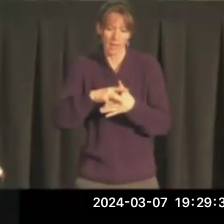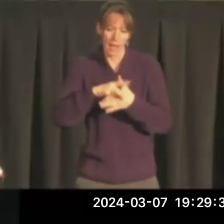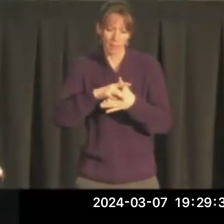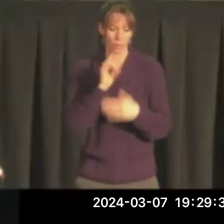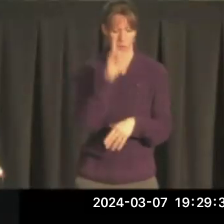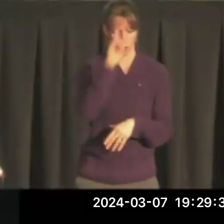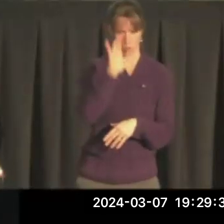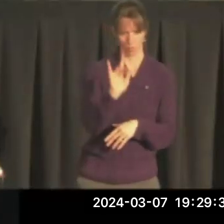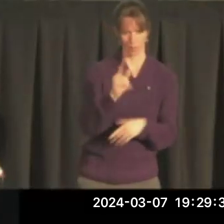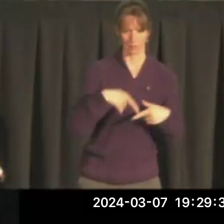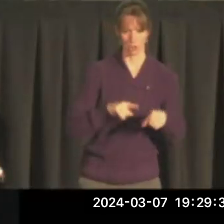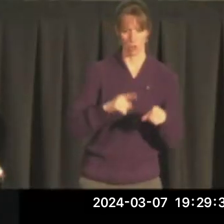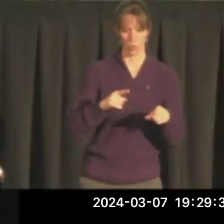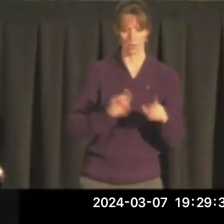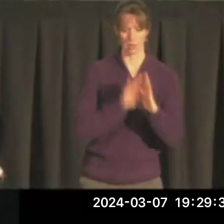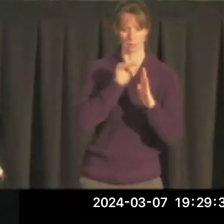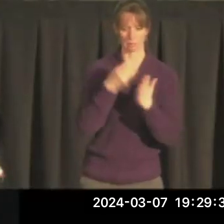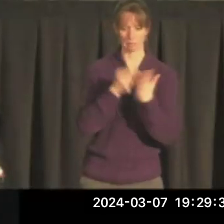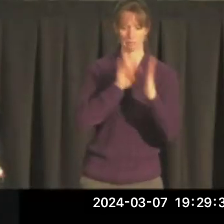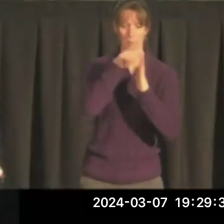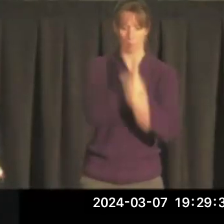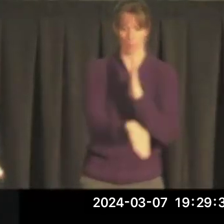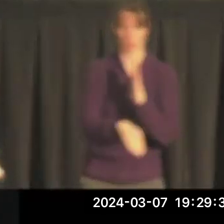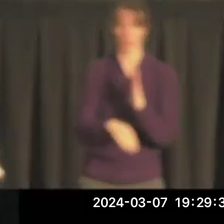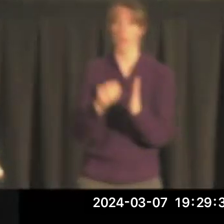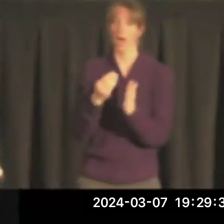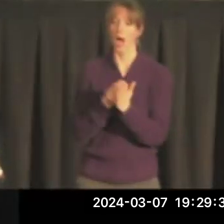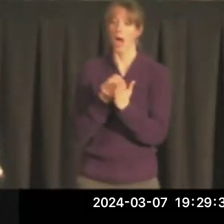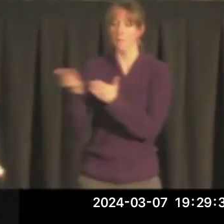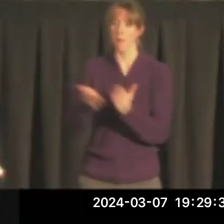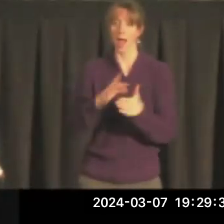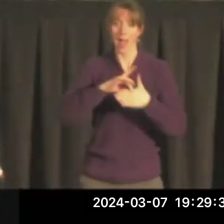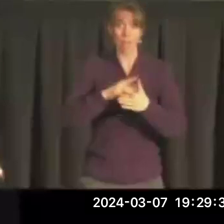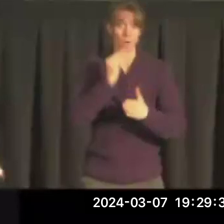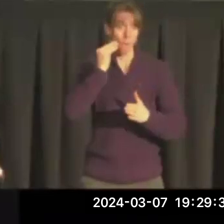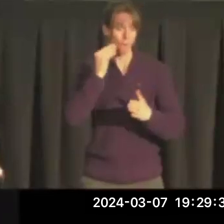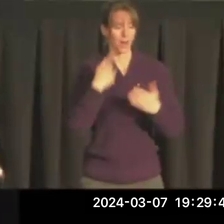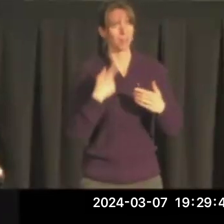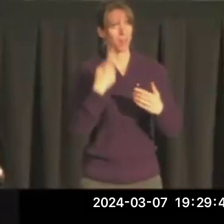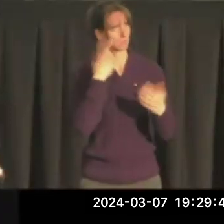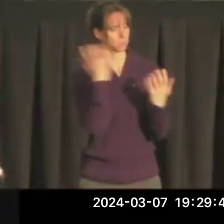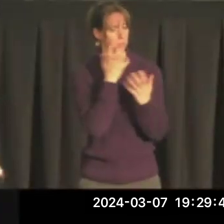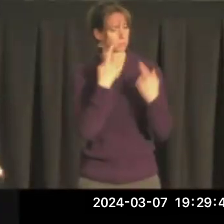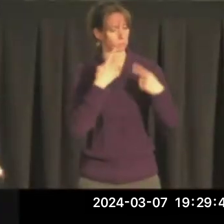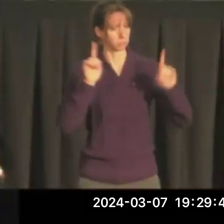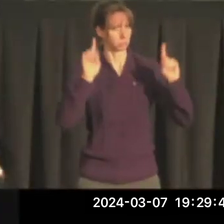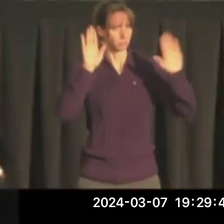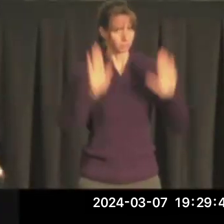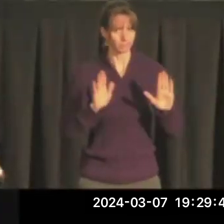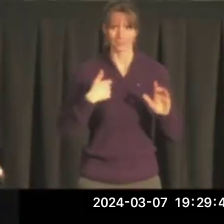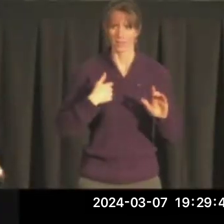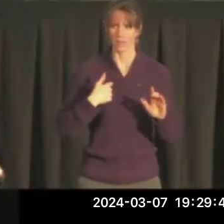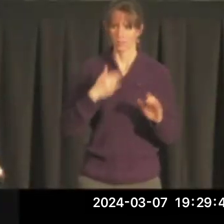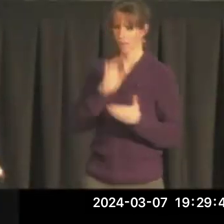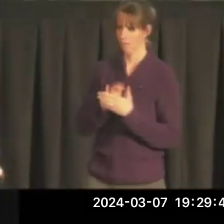during the Depression. I bought the hamburger back home and thought that I had accomplished a great deal. But my